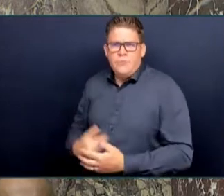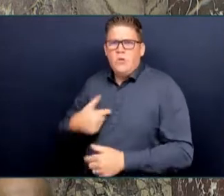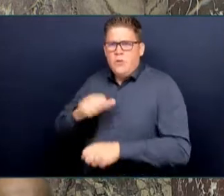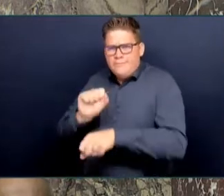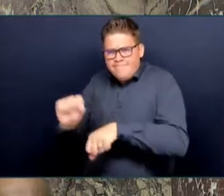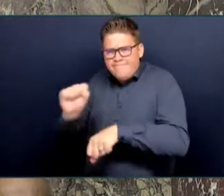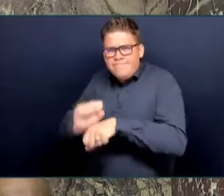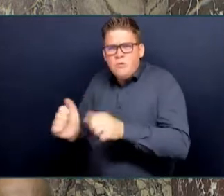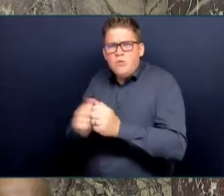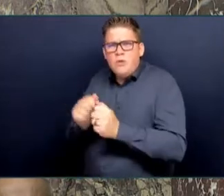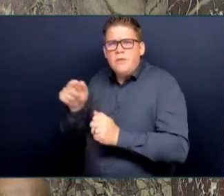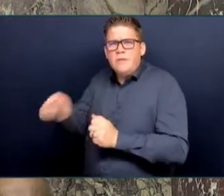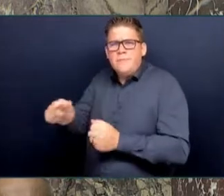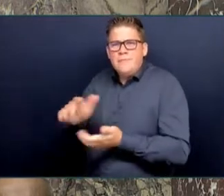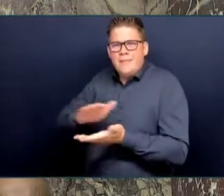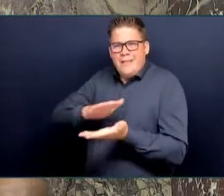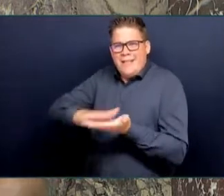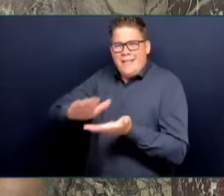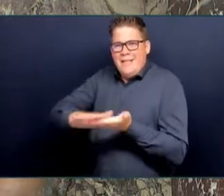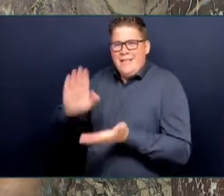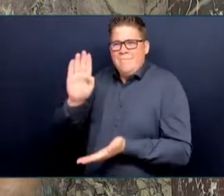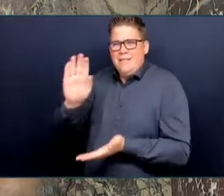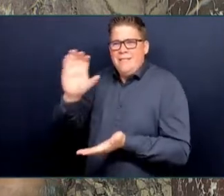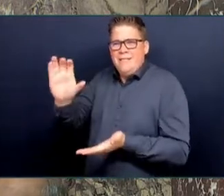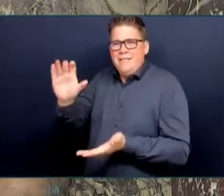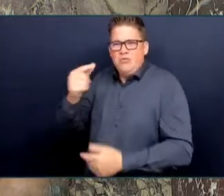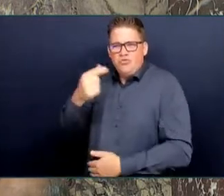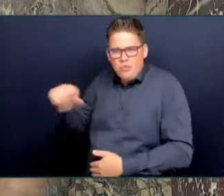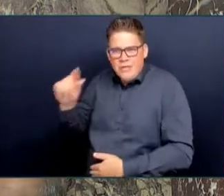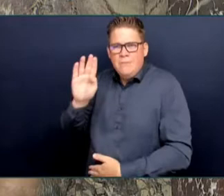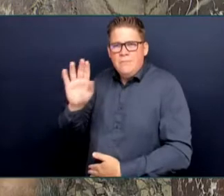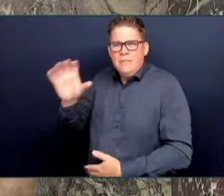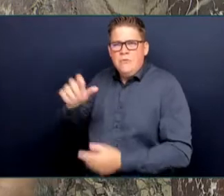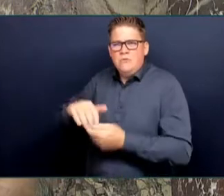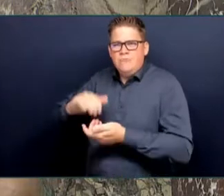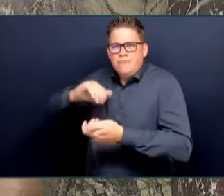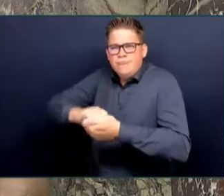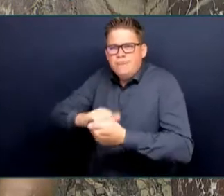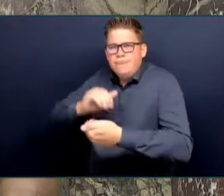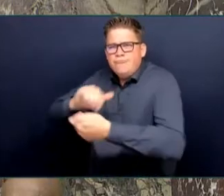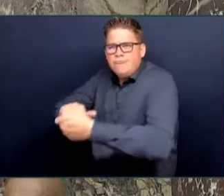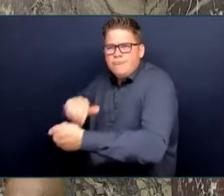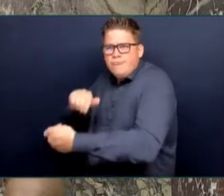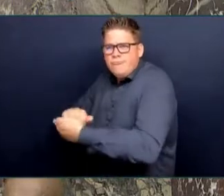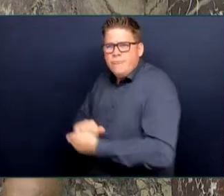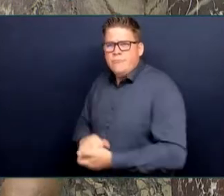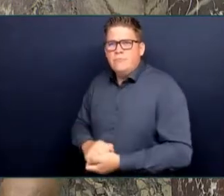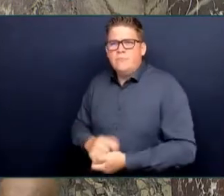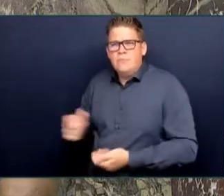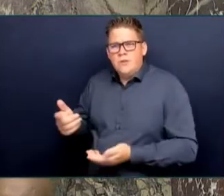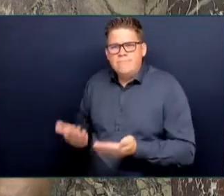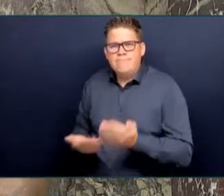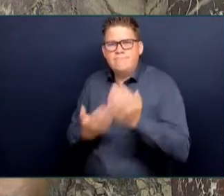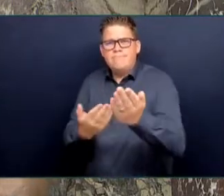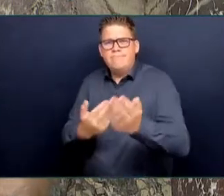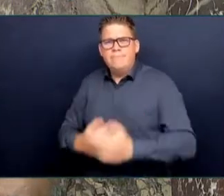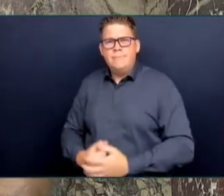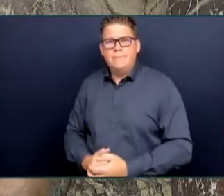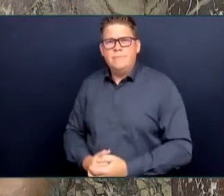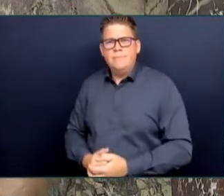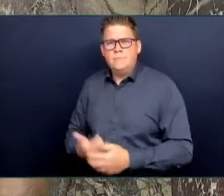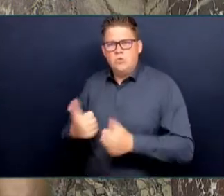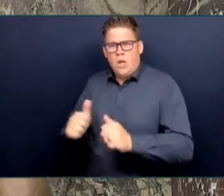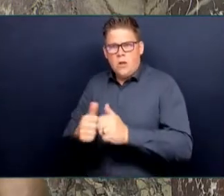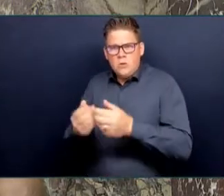proud of the work of the Minister of Environment and the former Green Caucus in being able to do that. These are very challenging times, not just for British Columbia